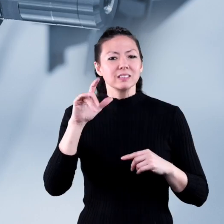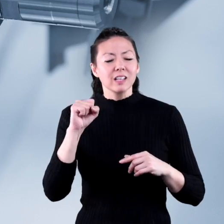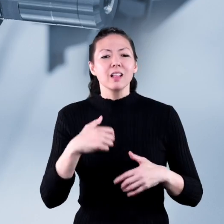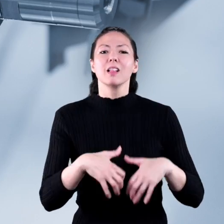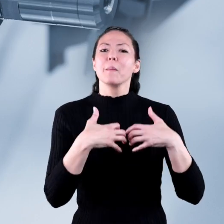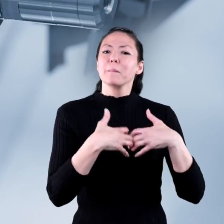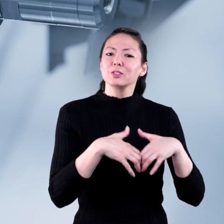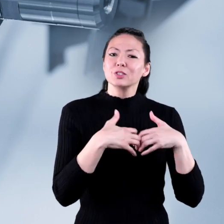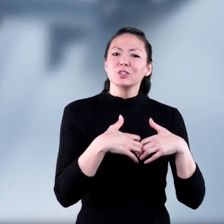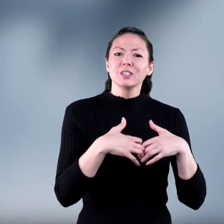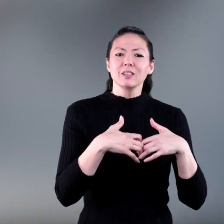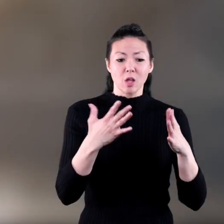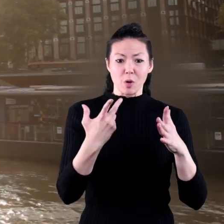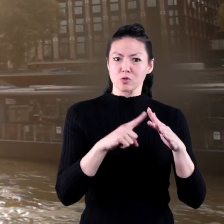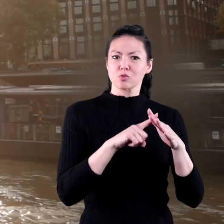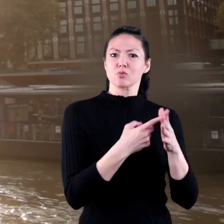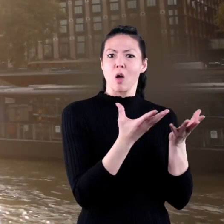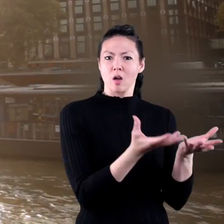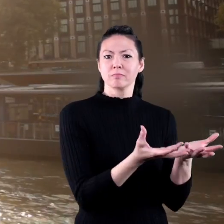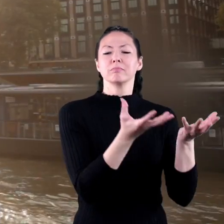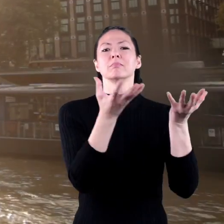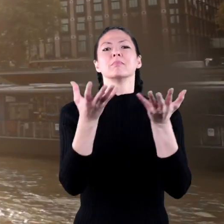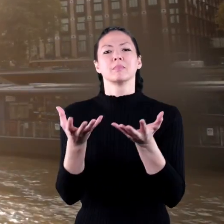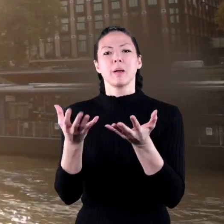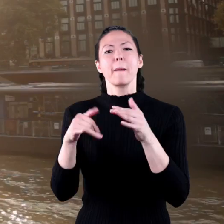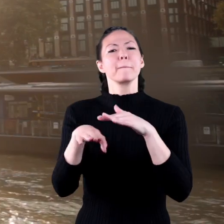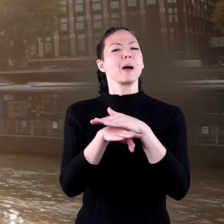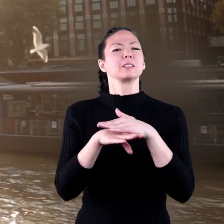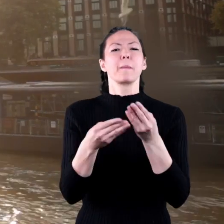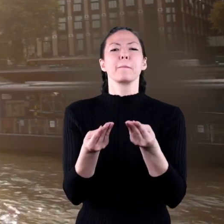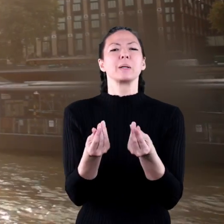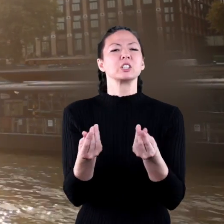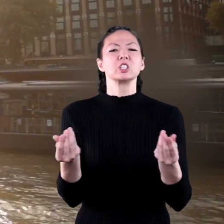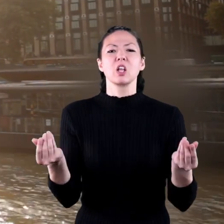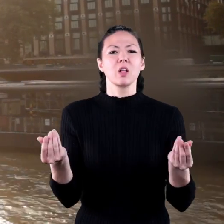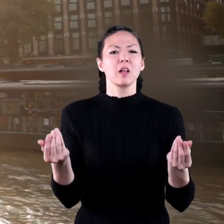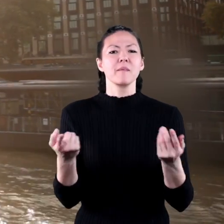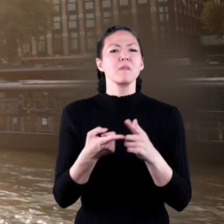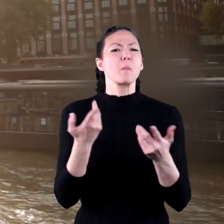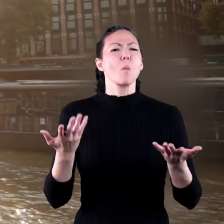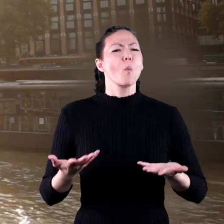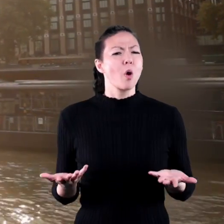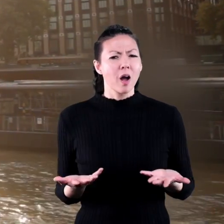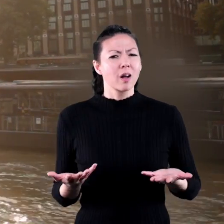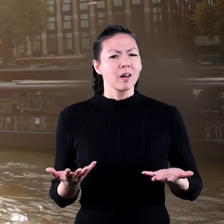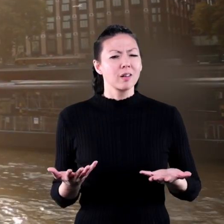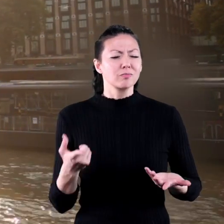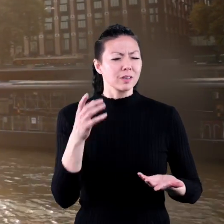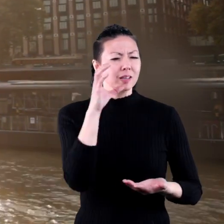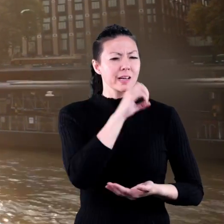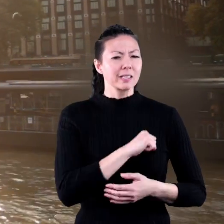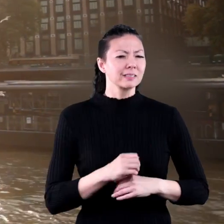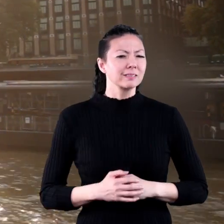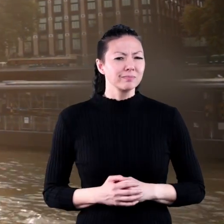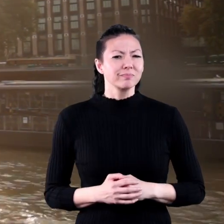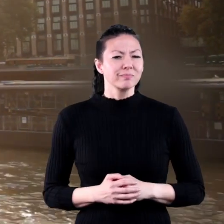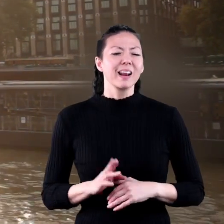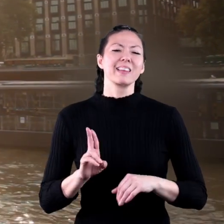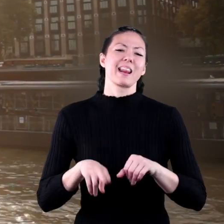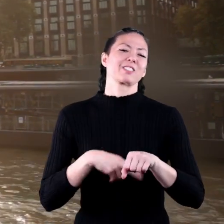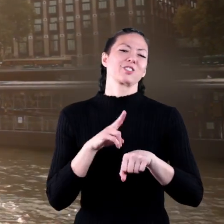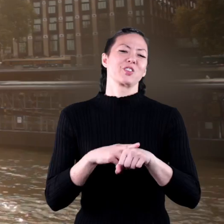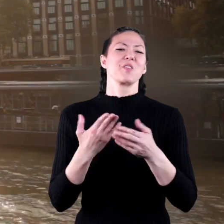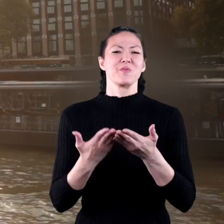and machines. Everything gets a start from basic materials provided from what? You guessed it!